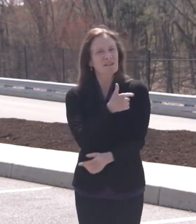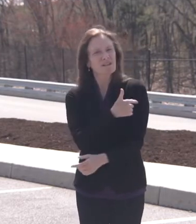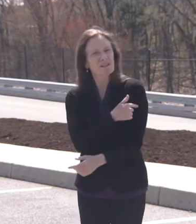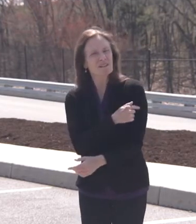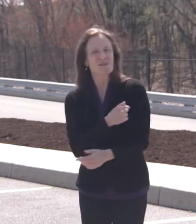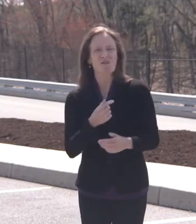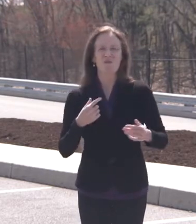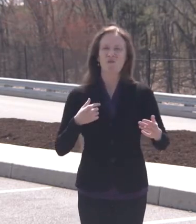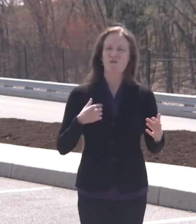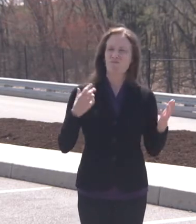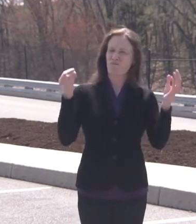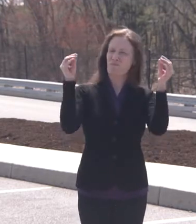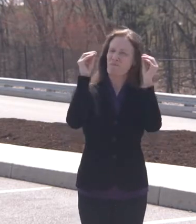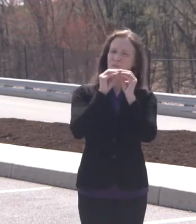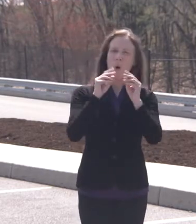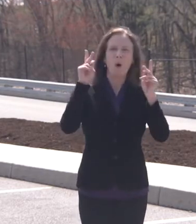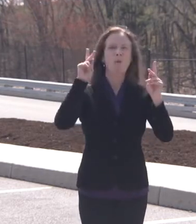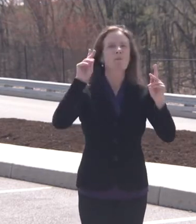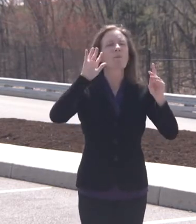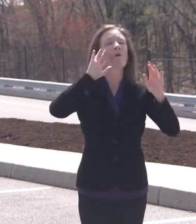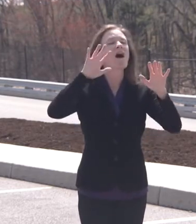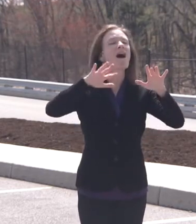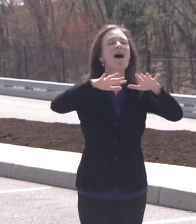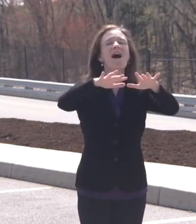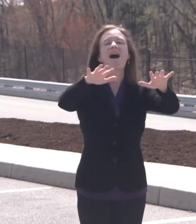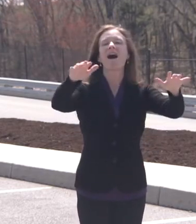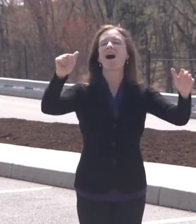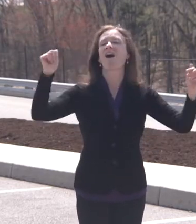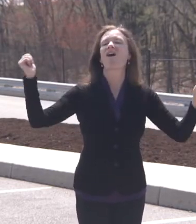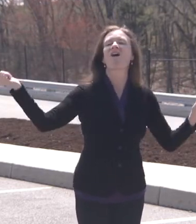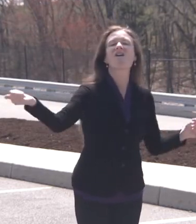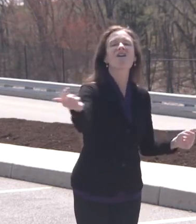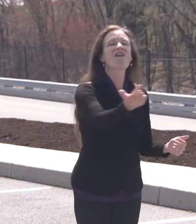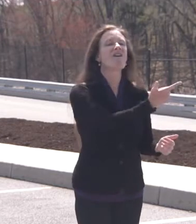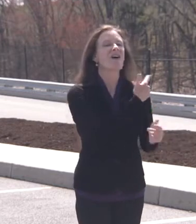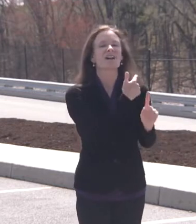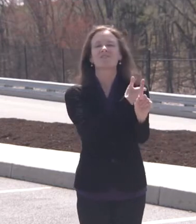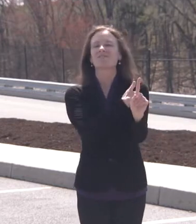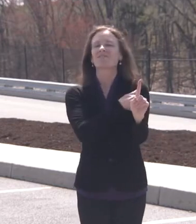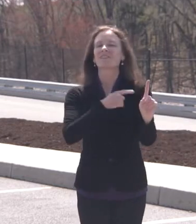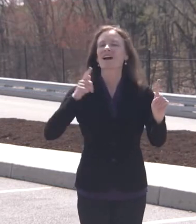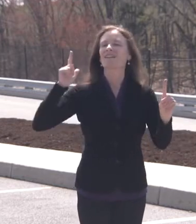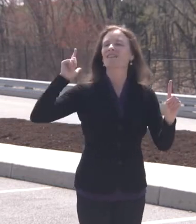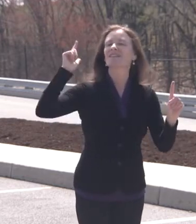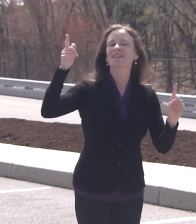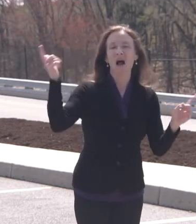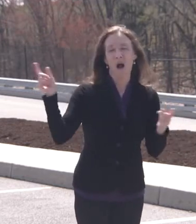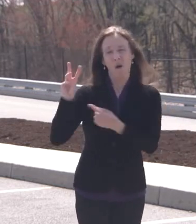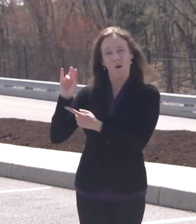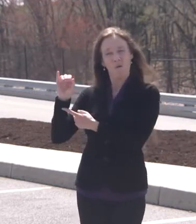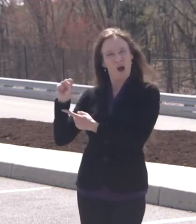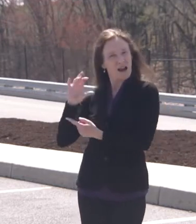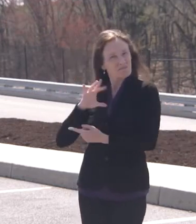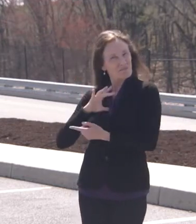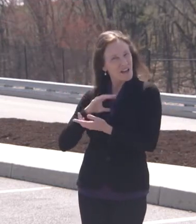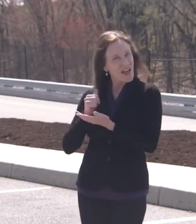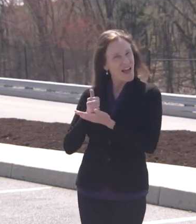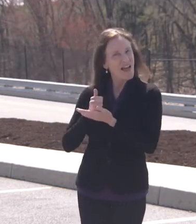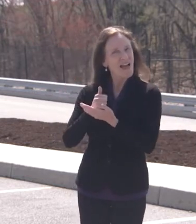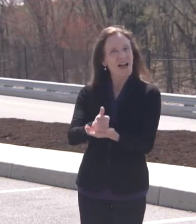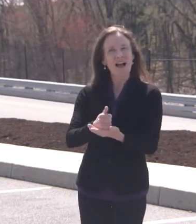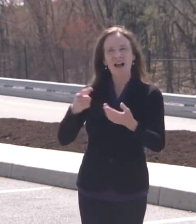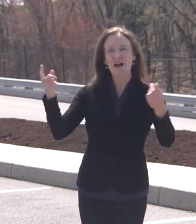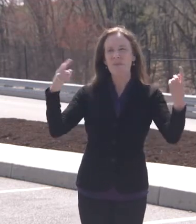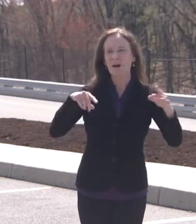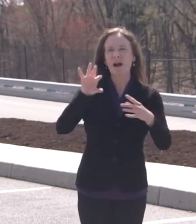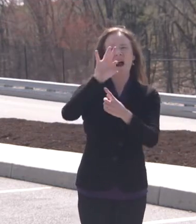providers throughout our Commonwealth, what voice is doing here, what everybody is doing. They have 96 pharmacies all across the state. And that's